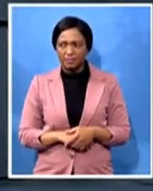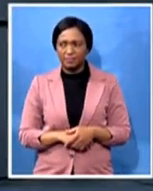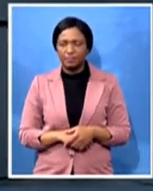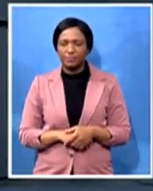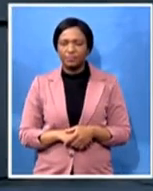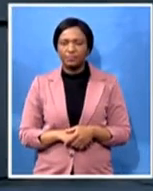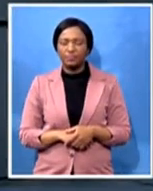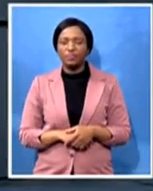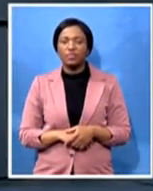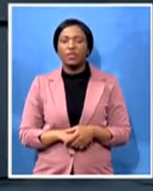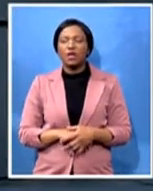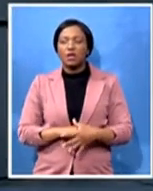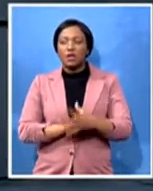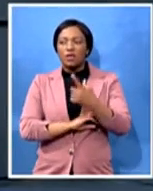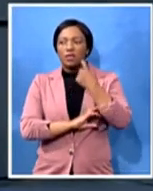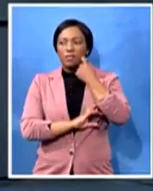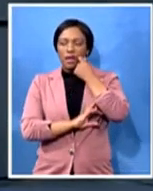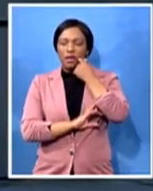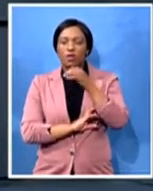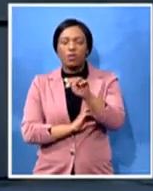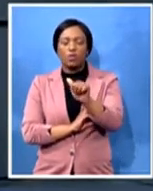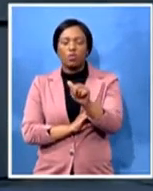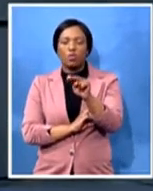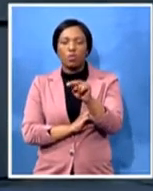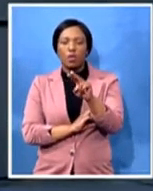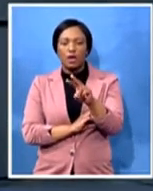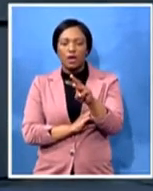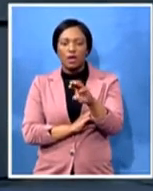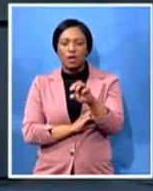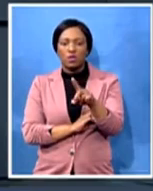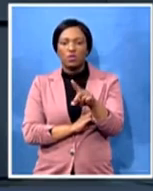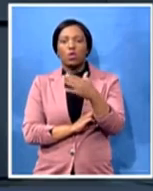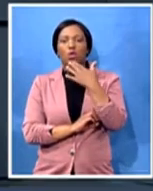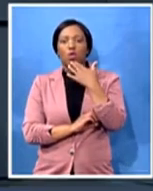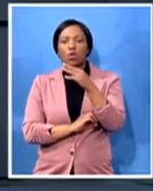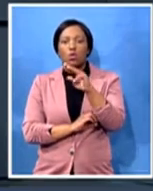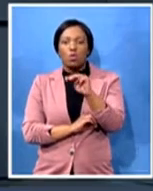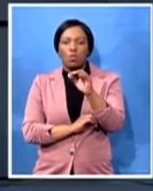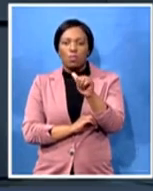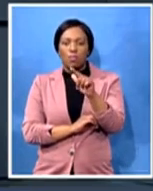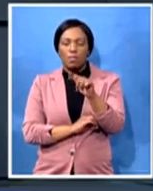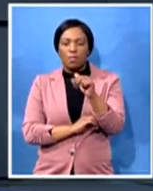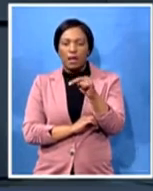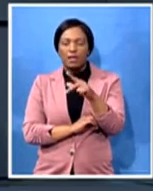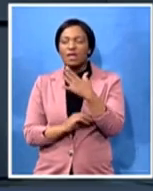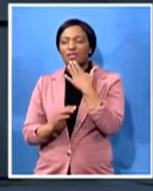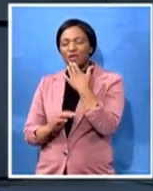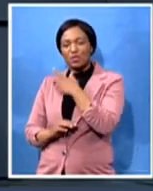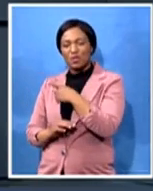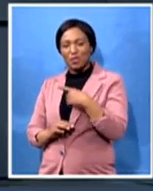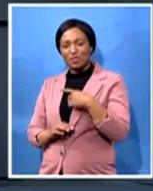uh dr matabula we thank you very much indeed for coming on and giving us this this insight this perspective on andrew